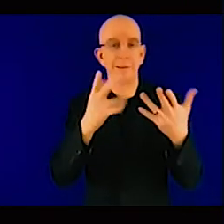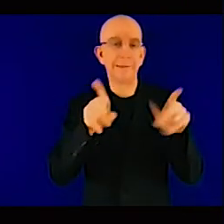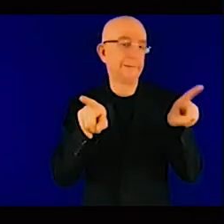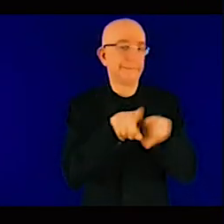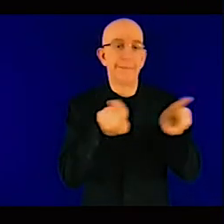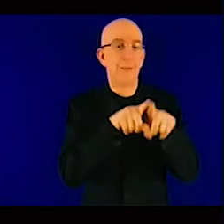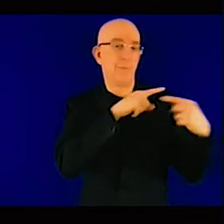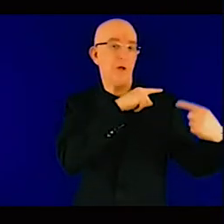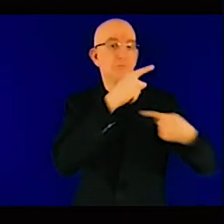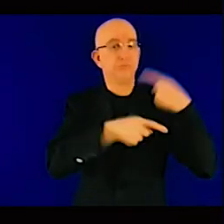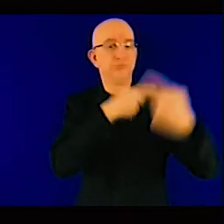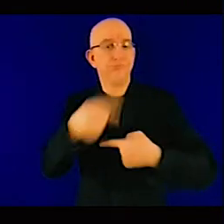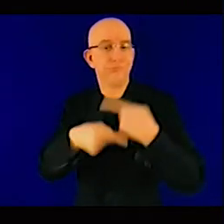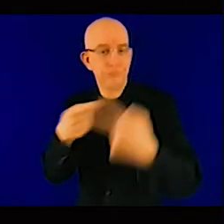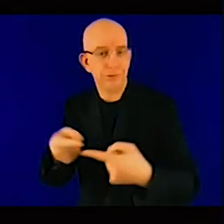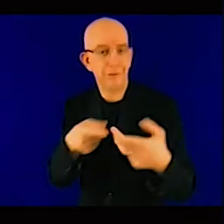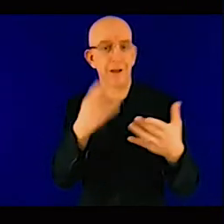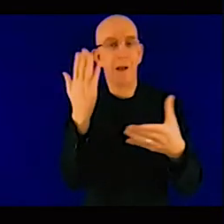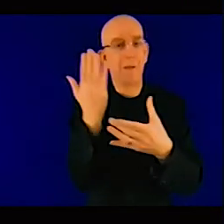but before we get to them